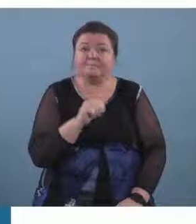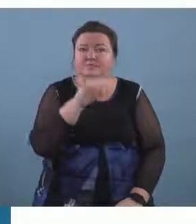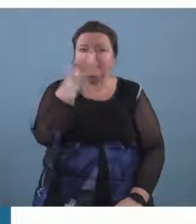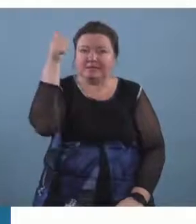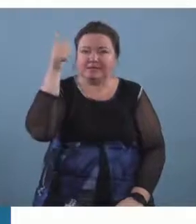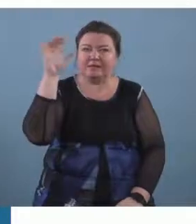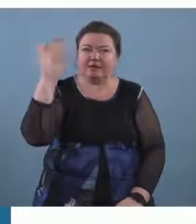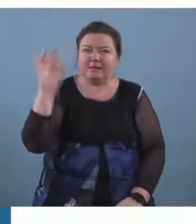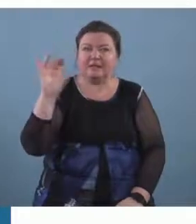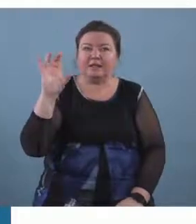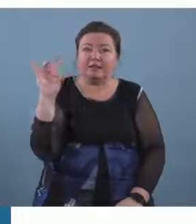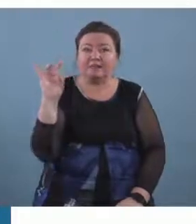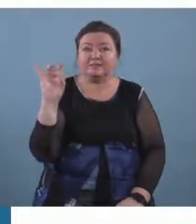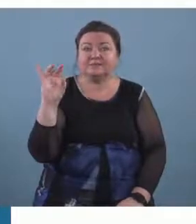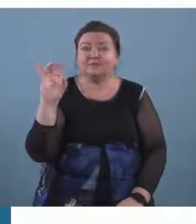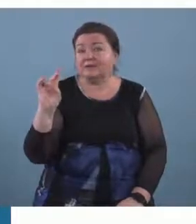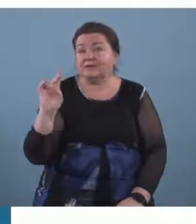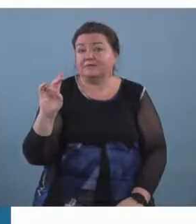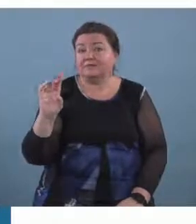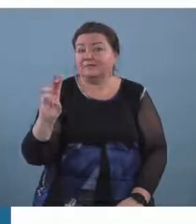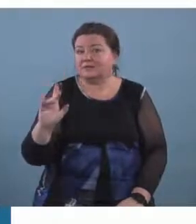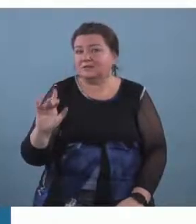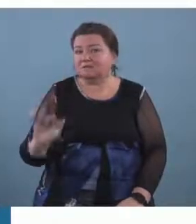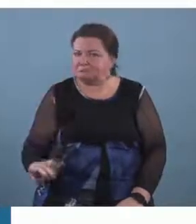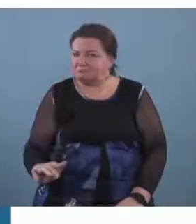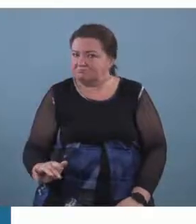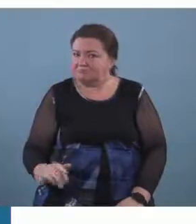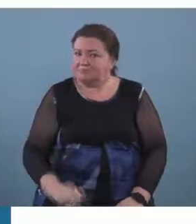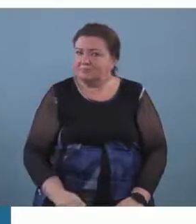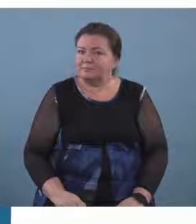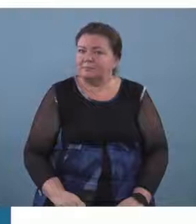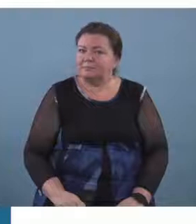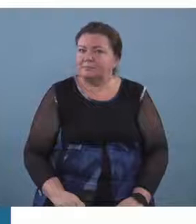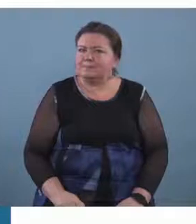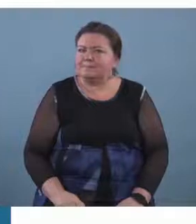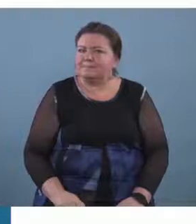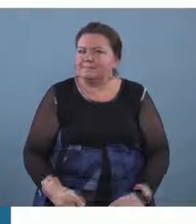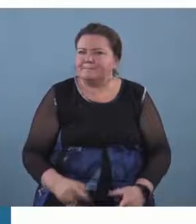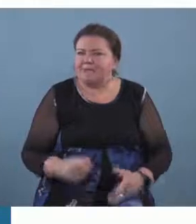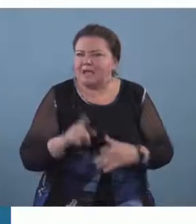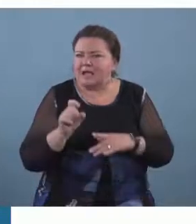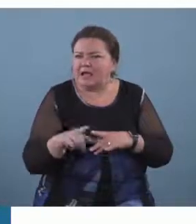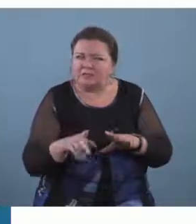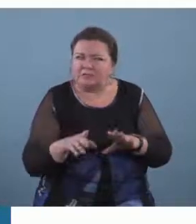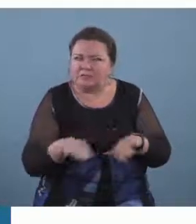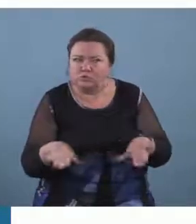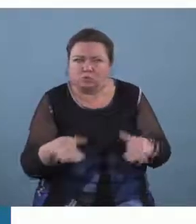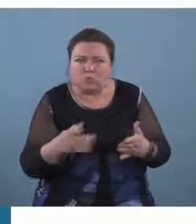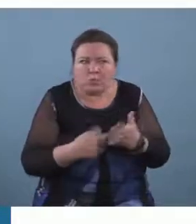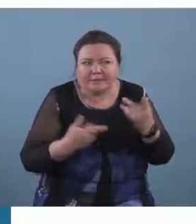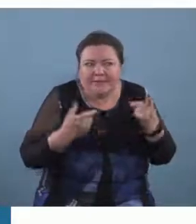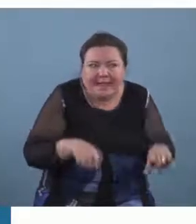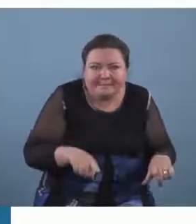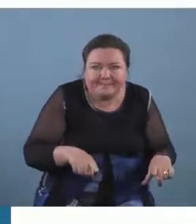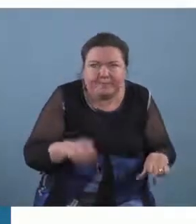8 7 and so on i could ask the class what what's happening here there's a rocket